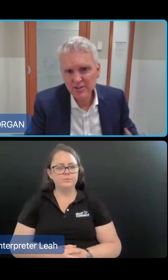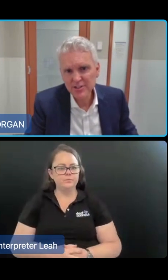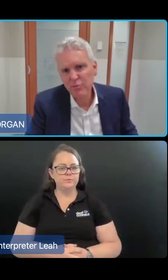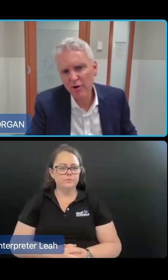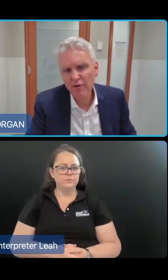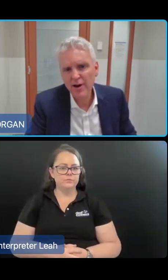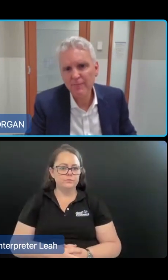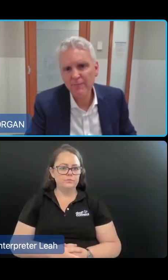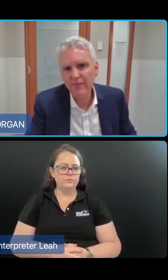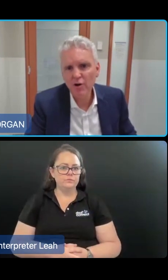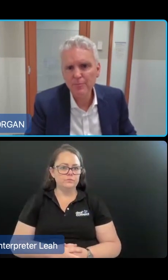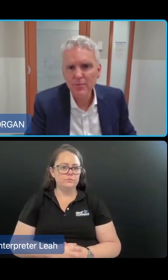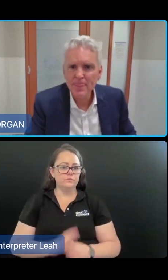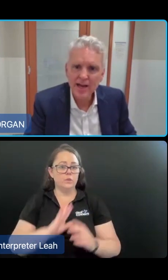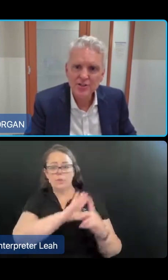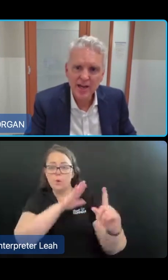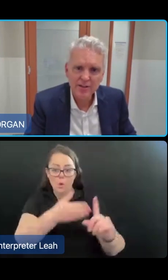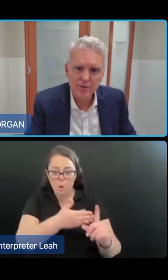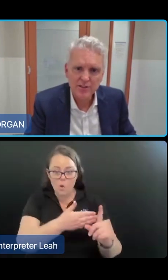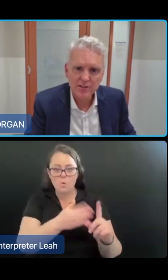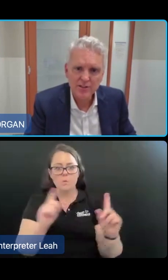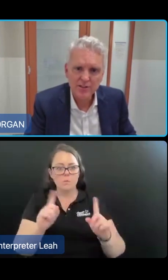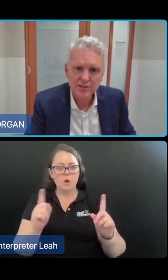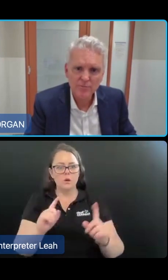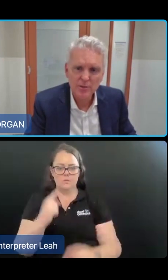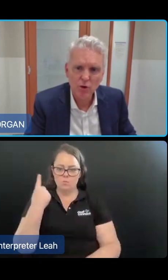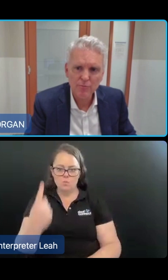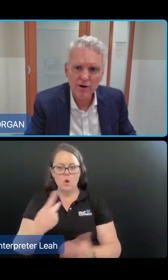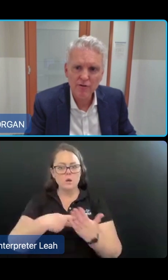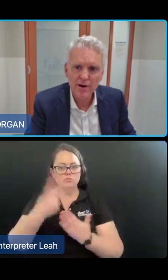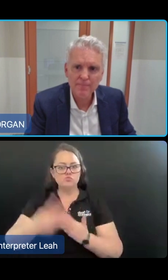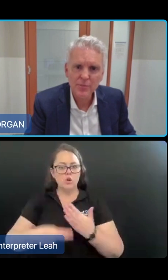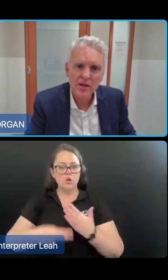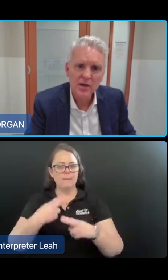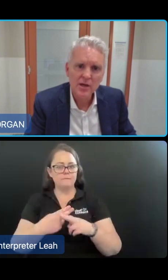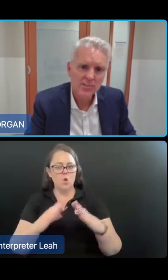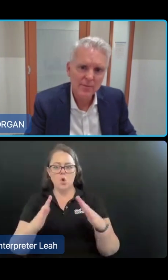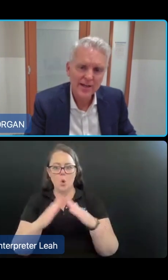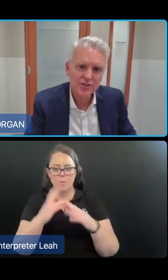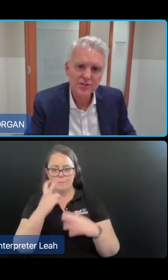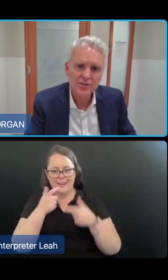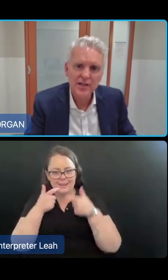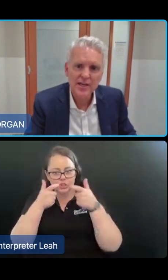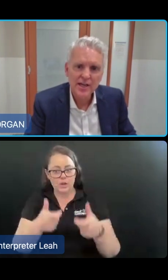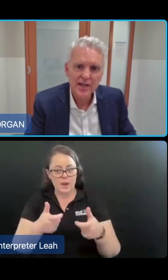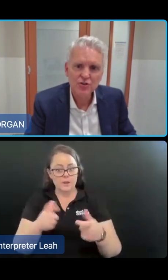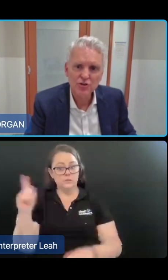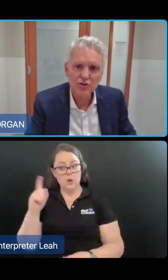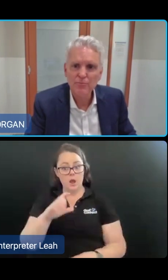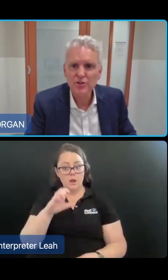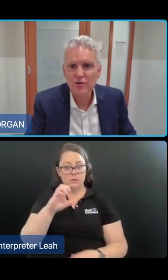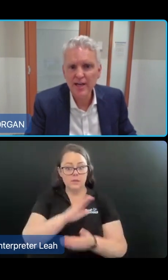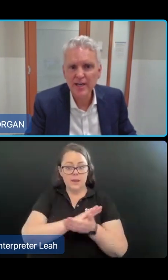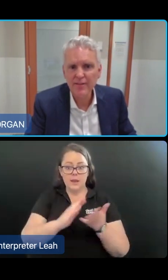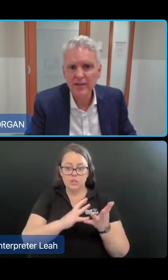is to have a single program for in-home aged care that brings the Commonwealth Home Support Program, home care packages and short